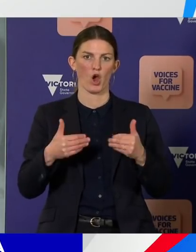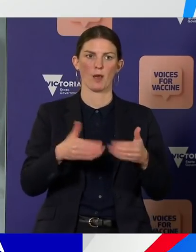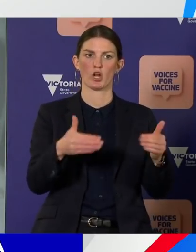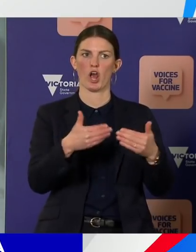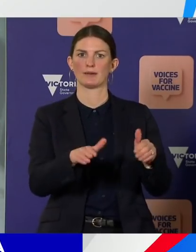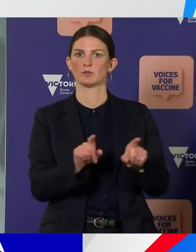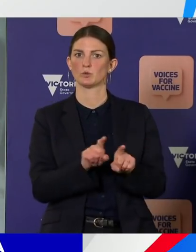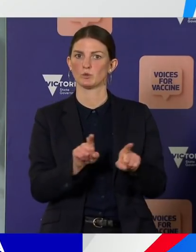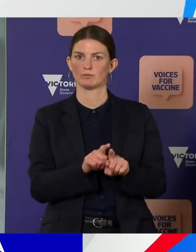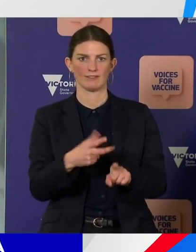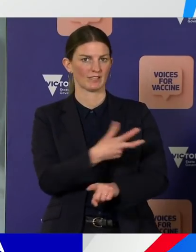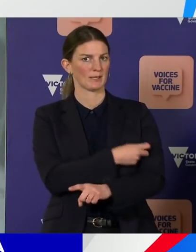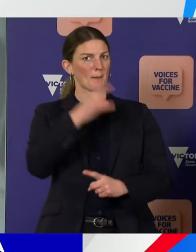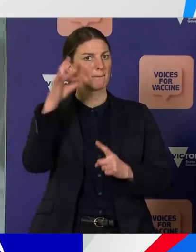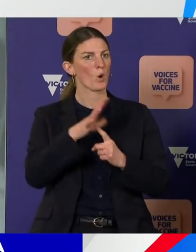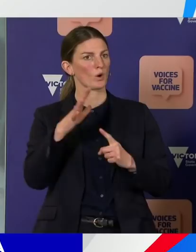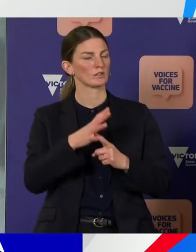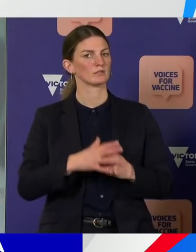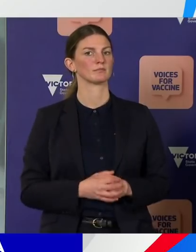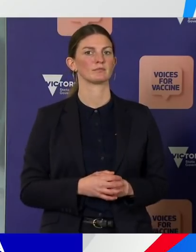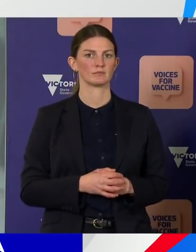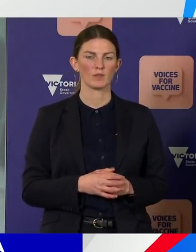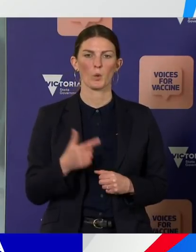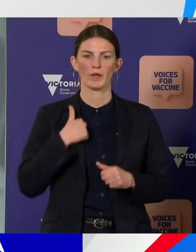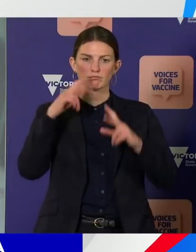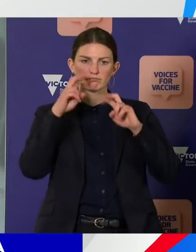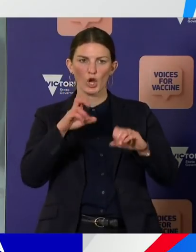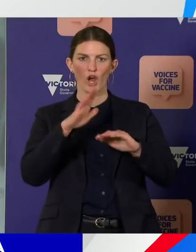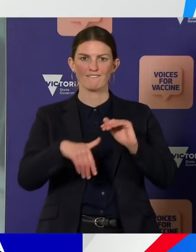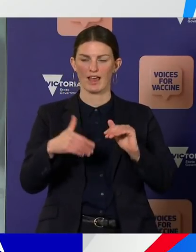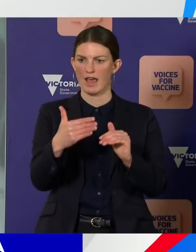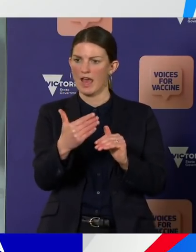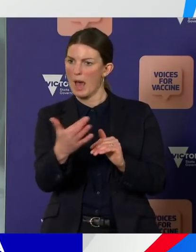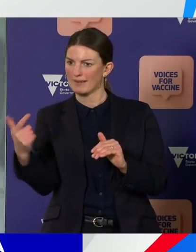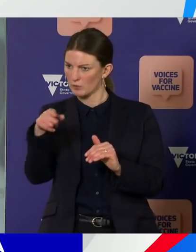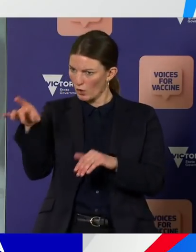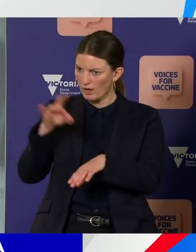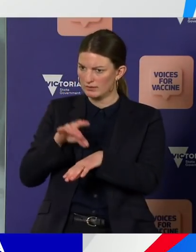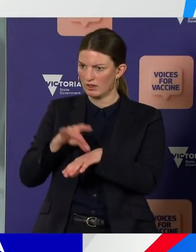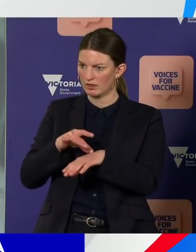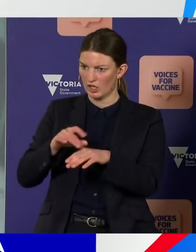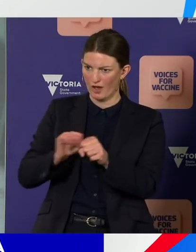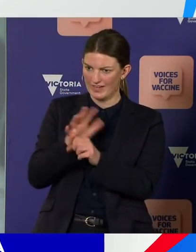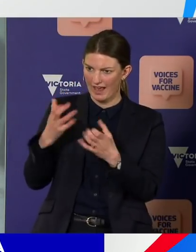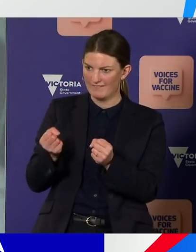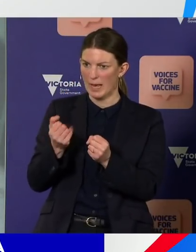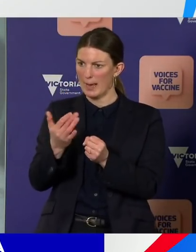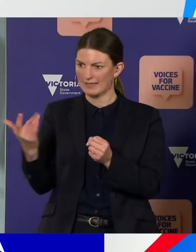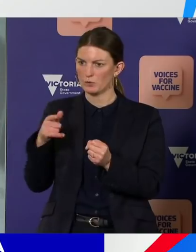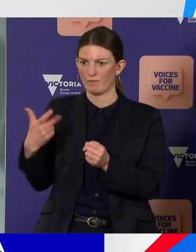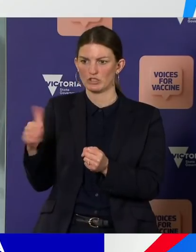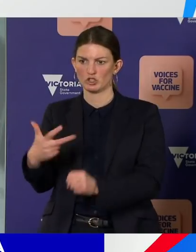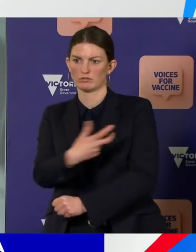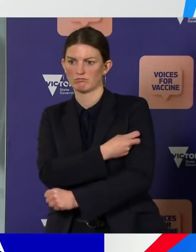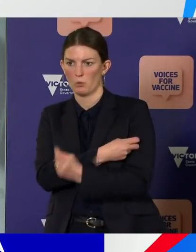of the vaccinated status of people in hospital. Of the people in hospital yesterday,